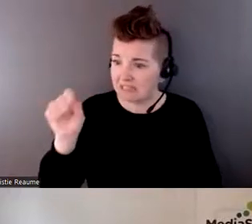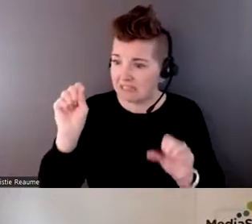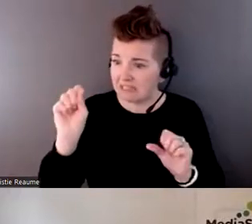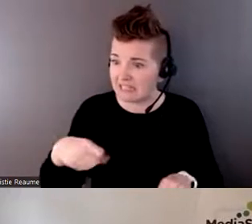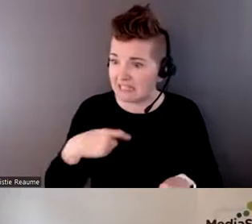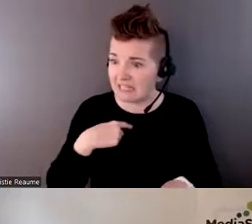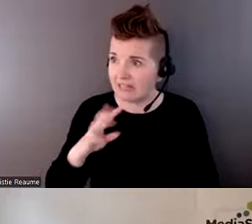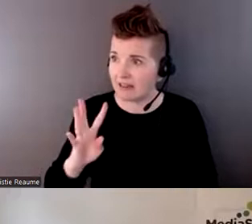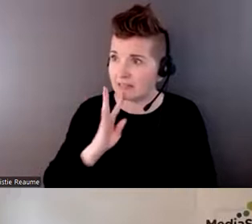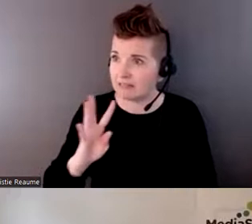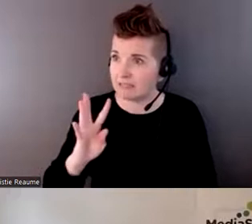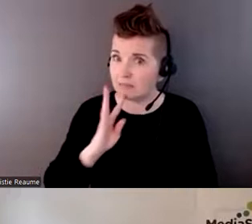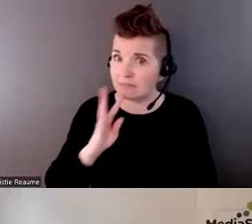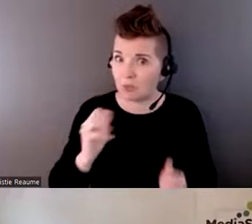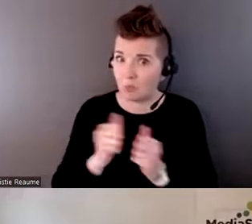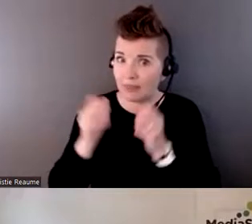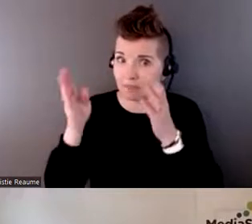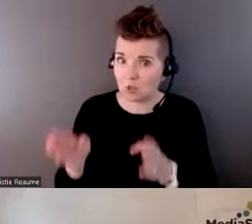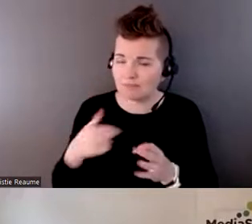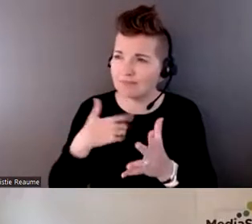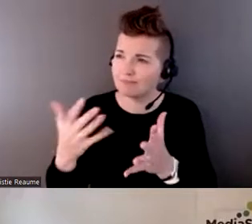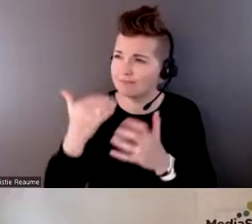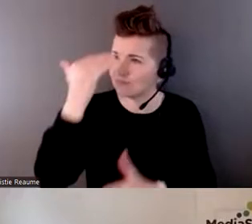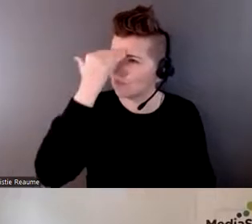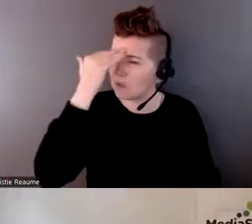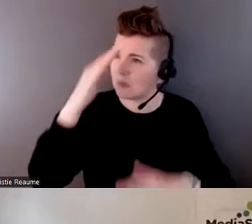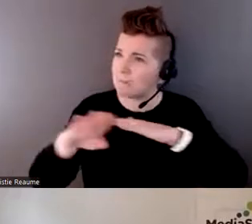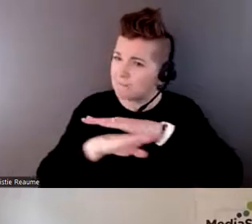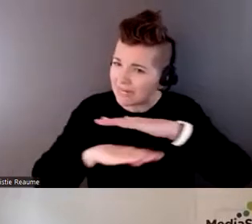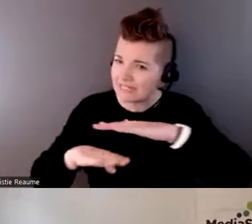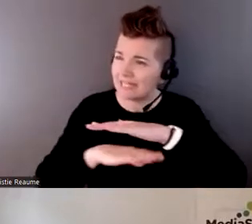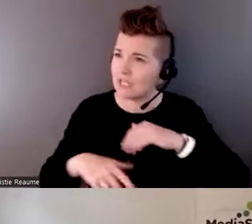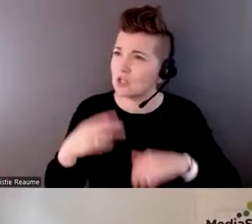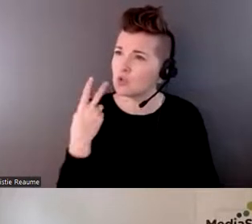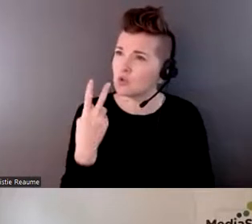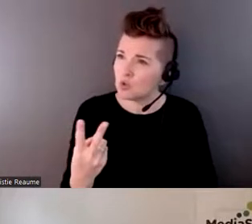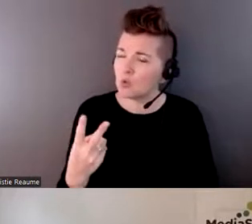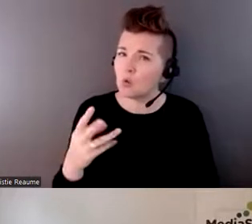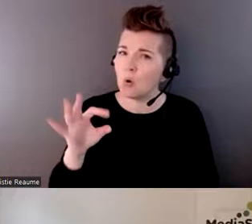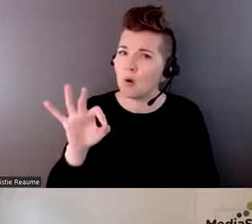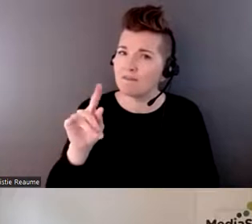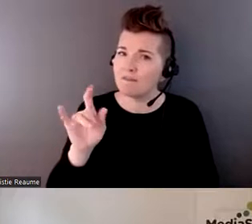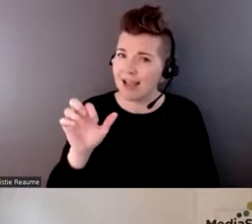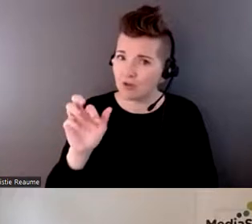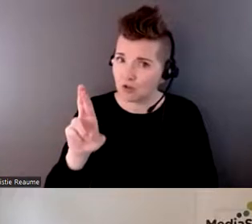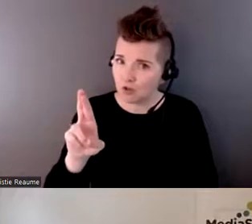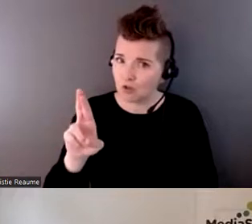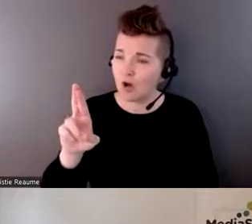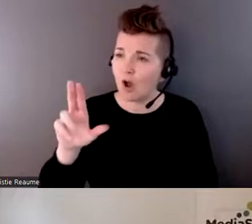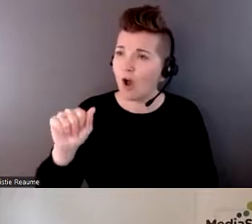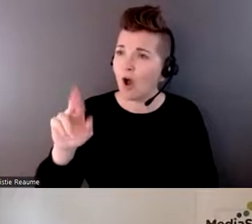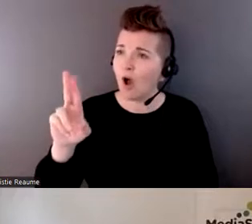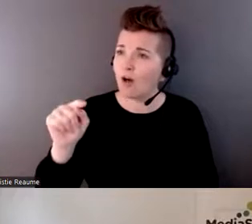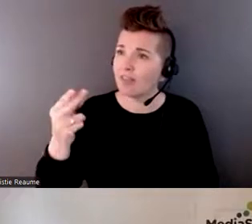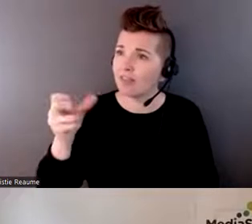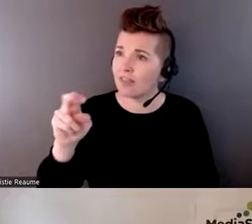I want, what I wanted to know was the basics, like two factor author authentication. Most people don't